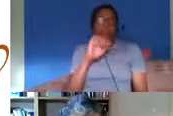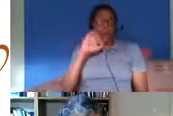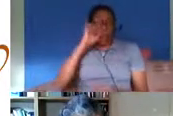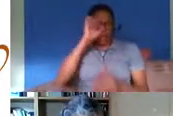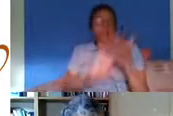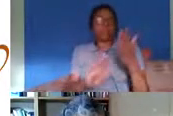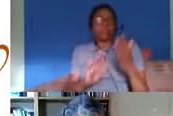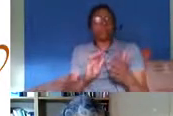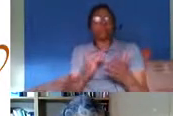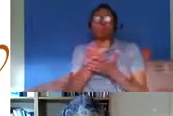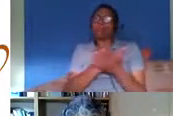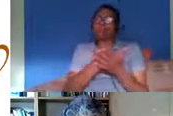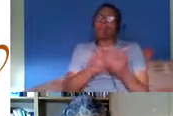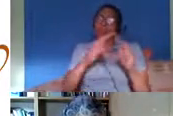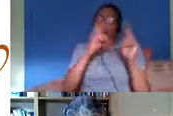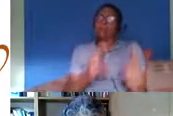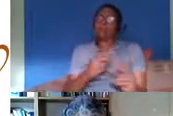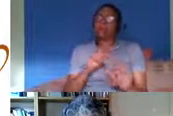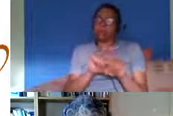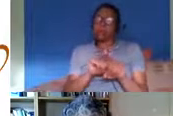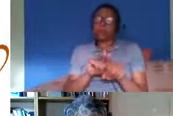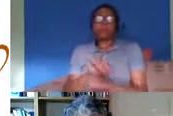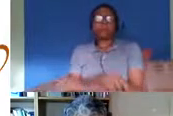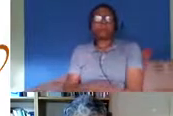as part of their their experience